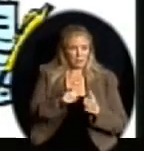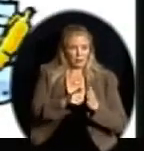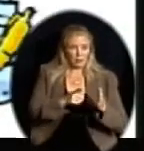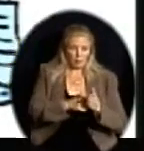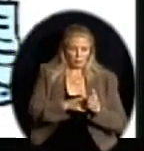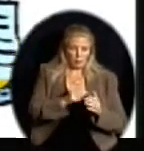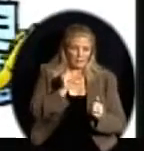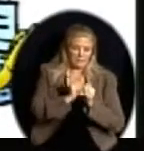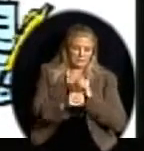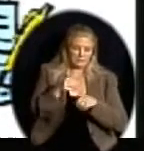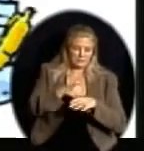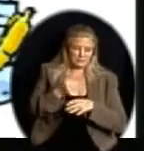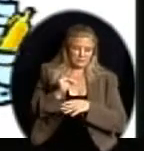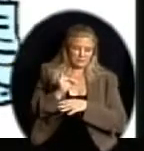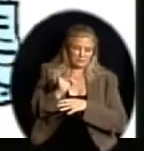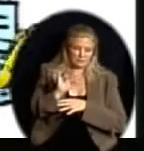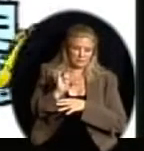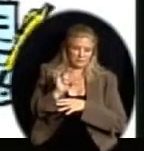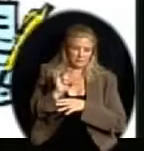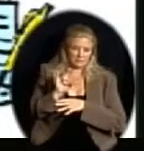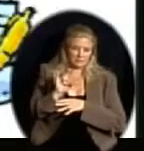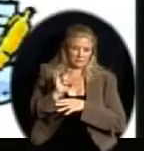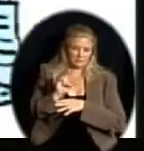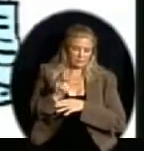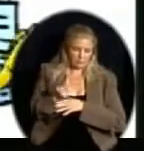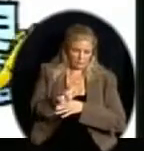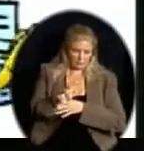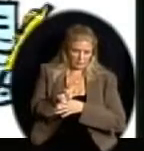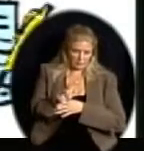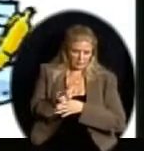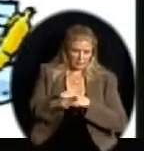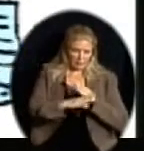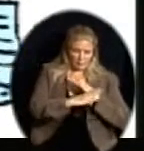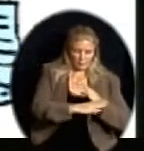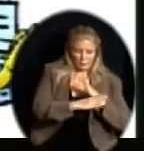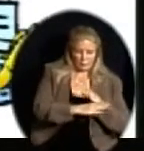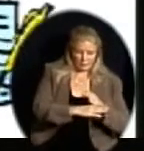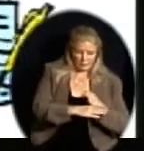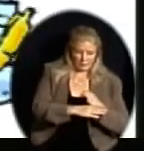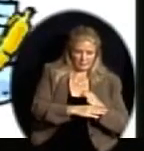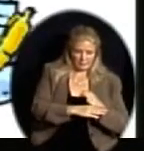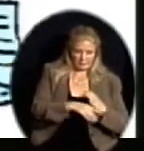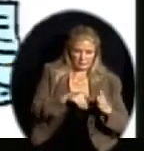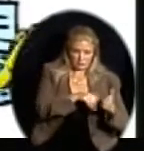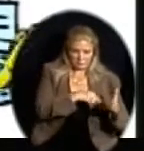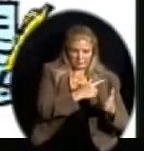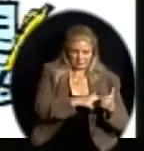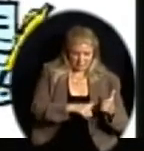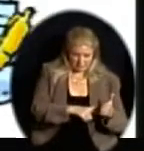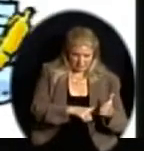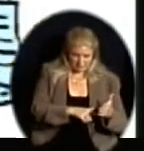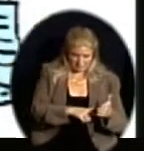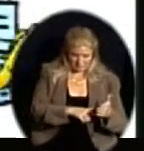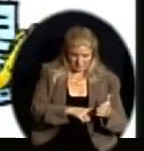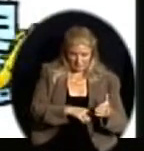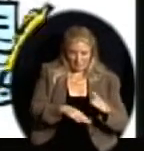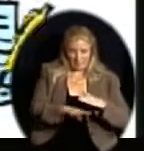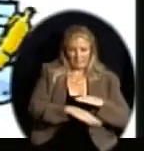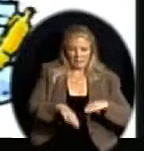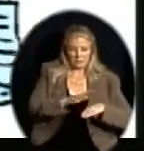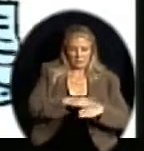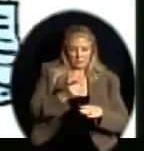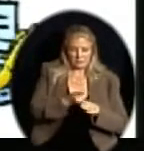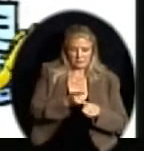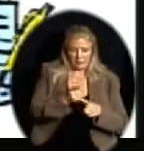1973 that prohibits the discrimination against individuals with disabilities, and we'll hear more about